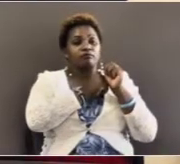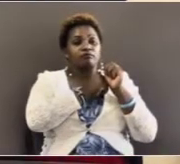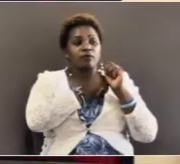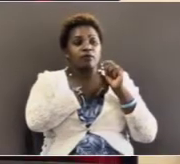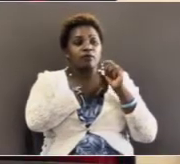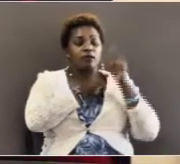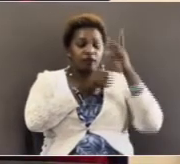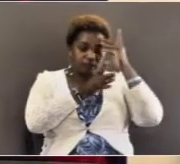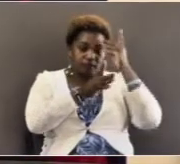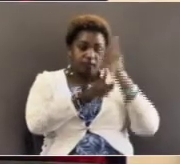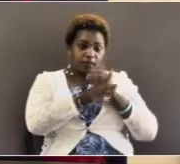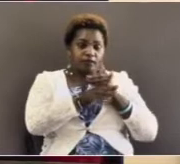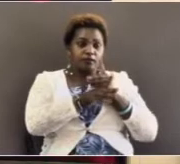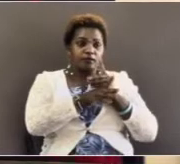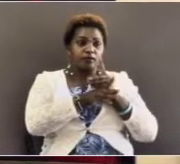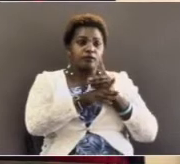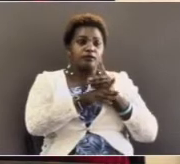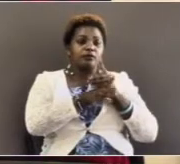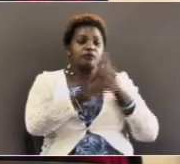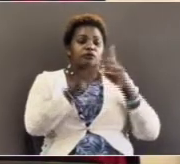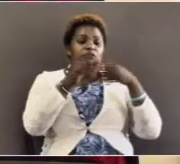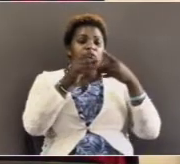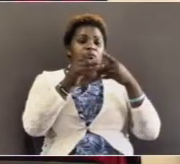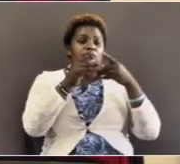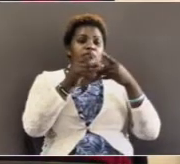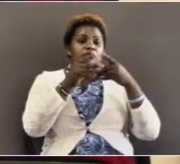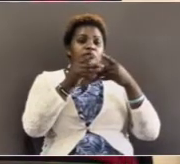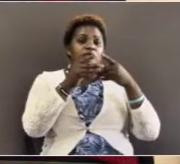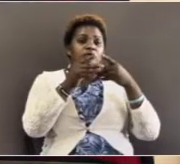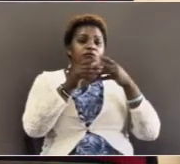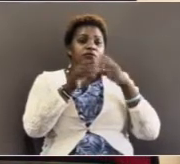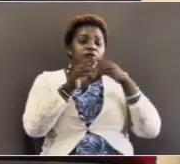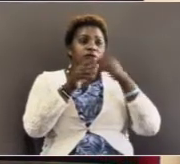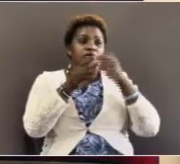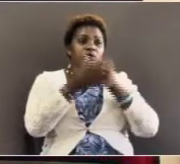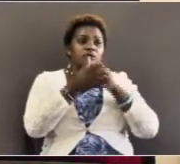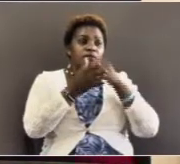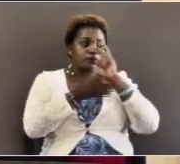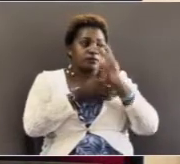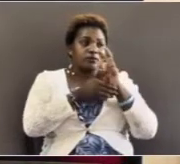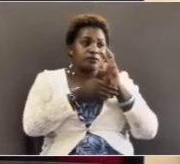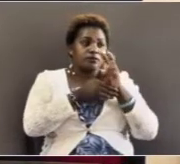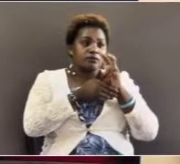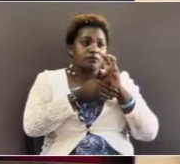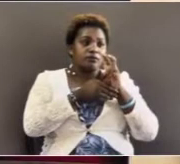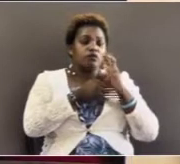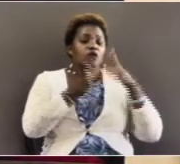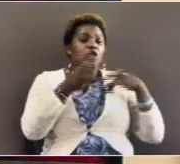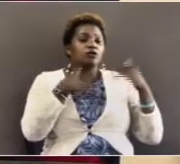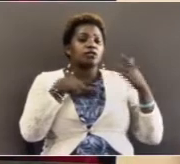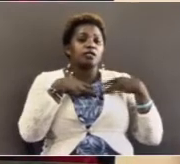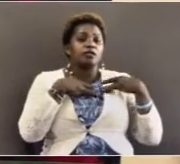he decided to engage them. And say, I see you are so